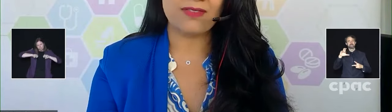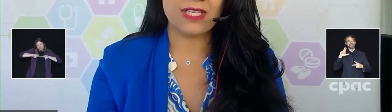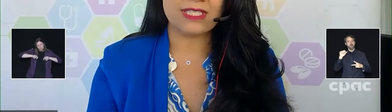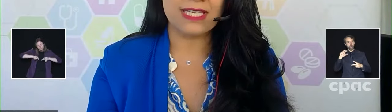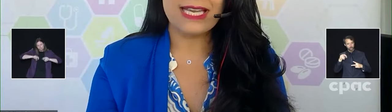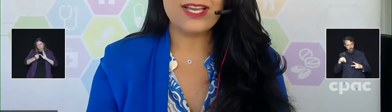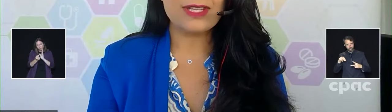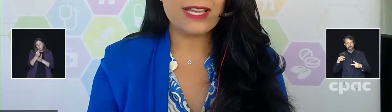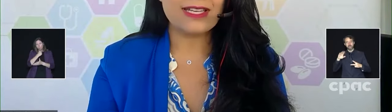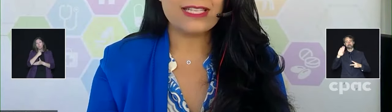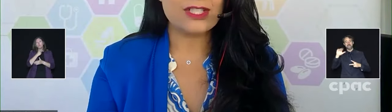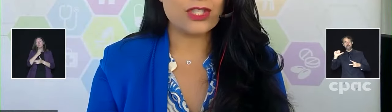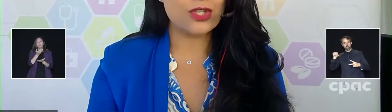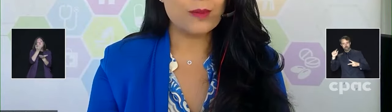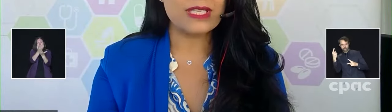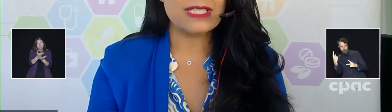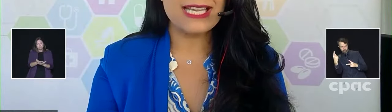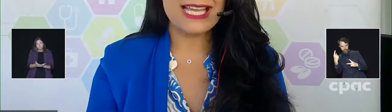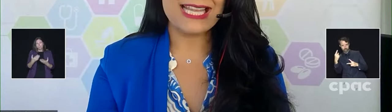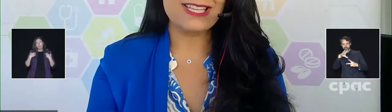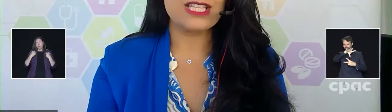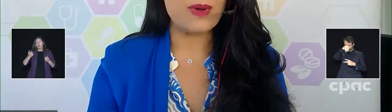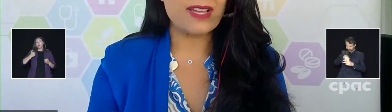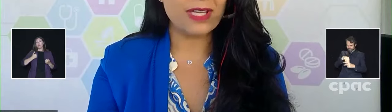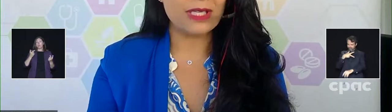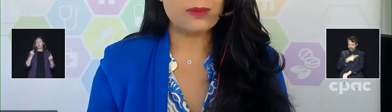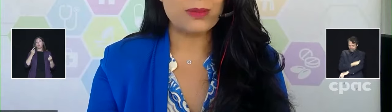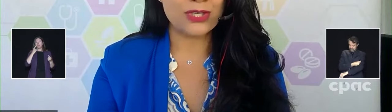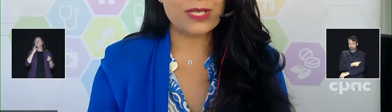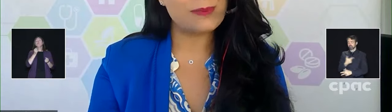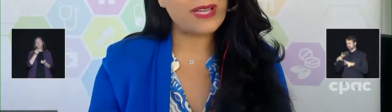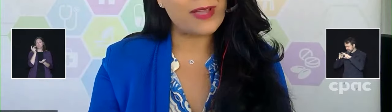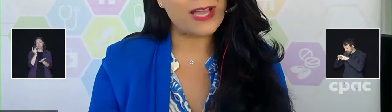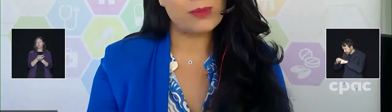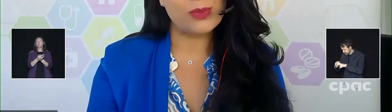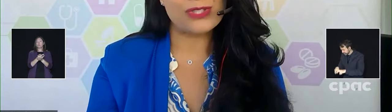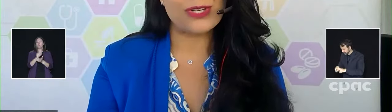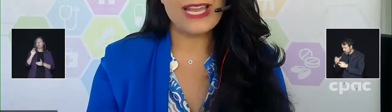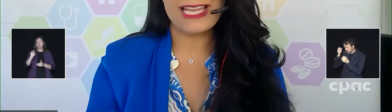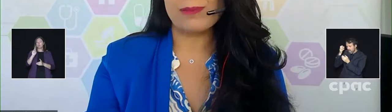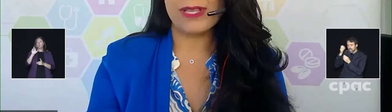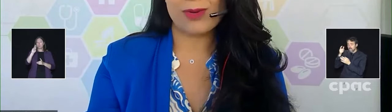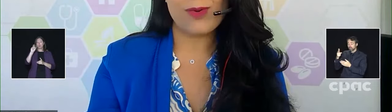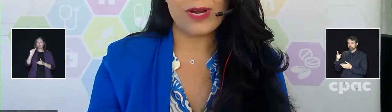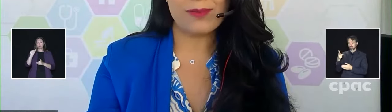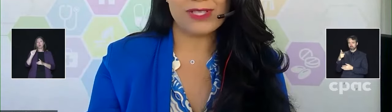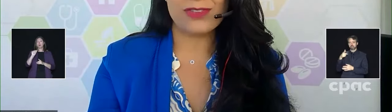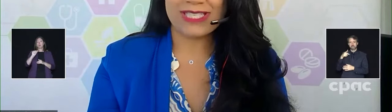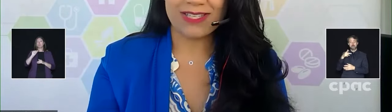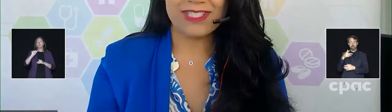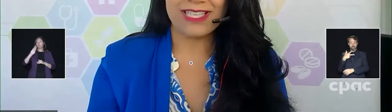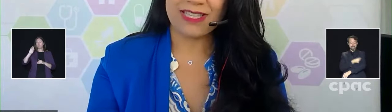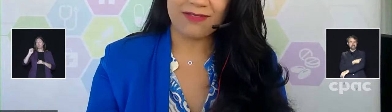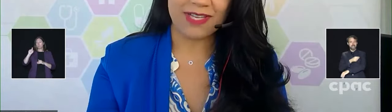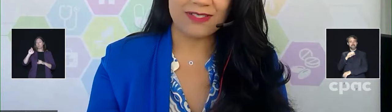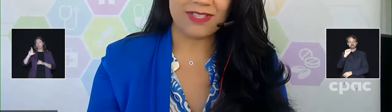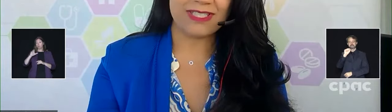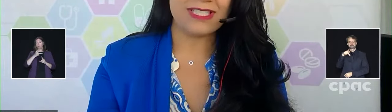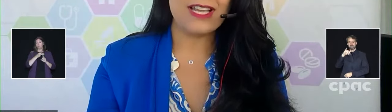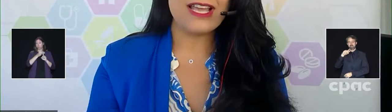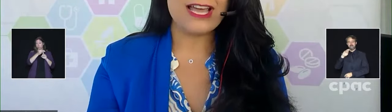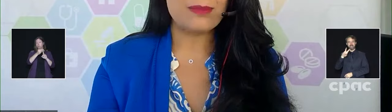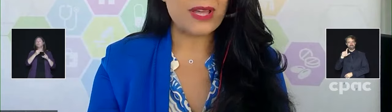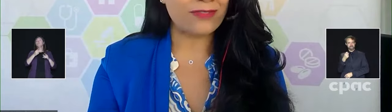review of the evidence, Health Canada has determined that this bivalent Moderna spike-vax booster has met the requirements for the safety and the